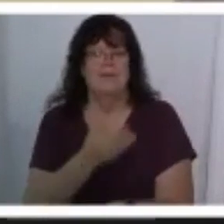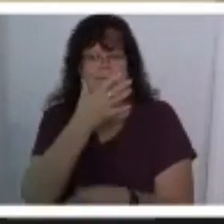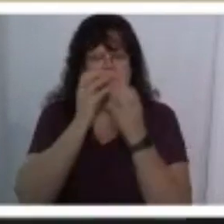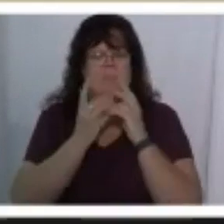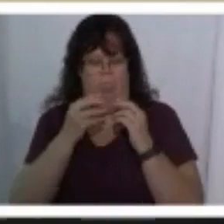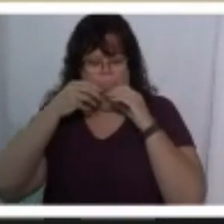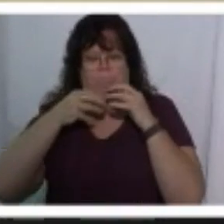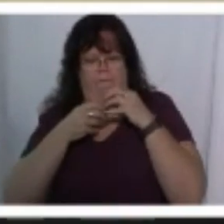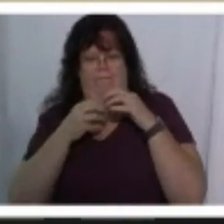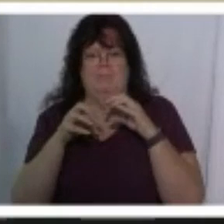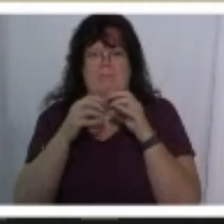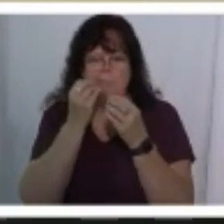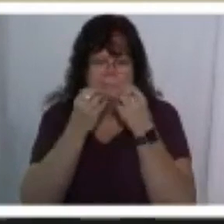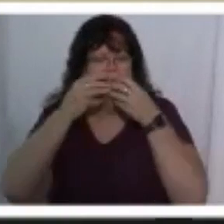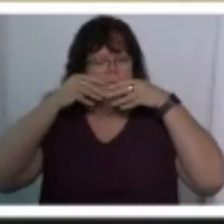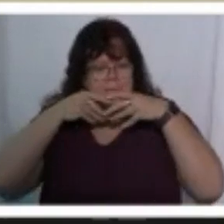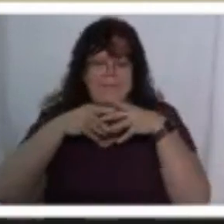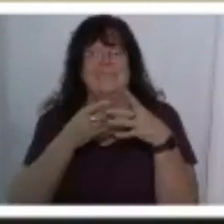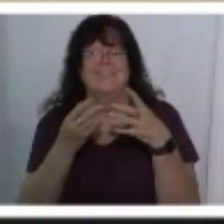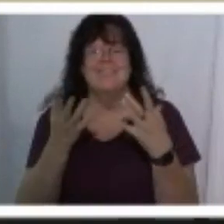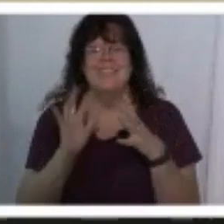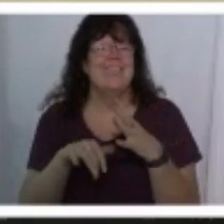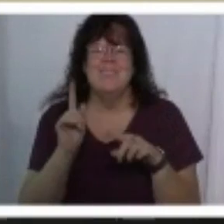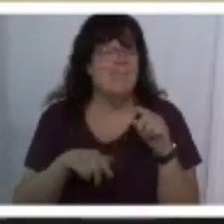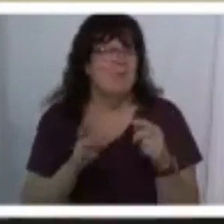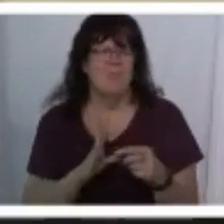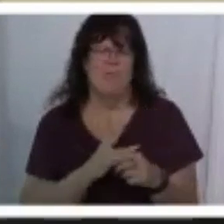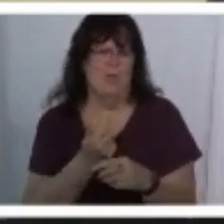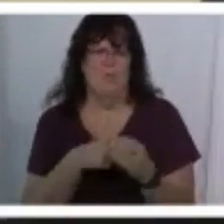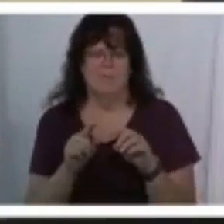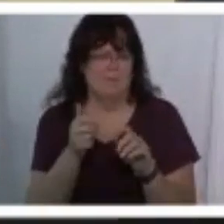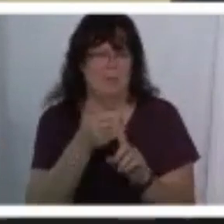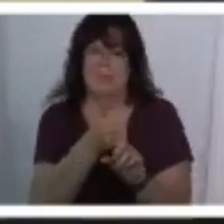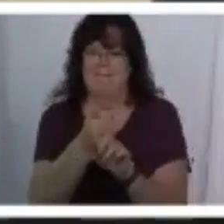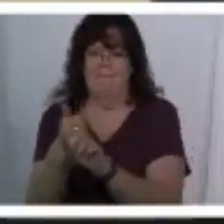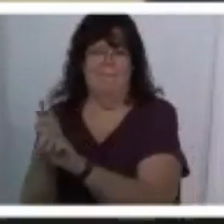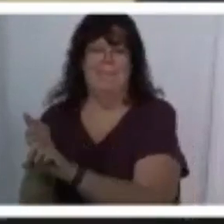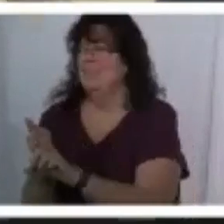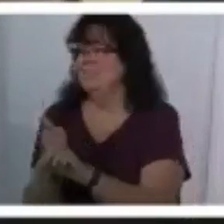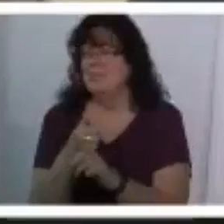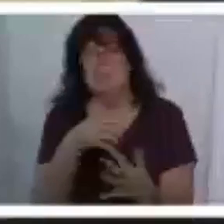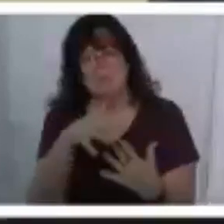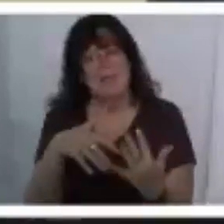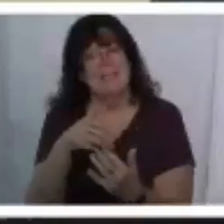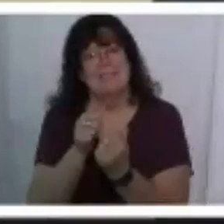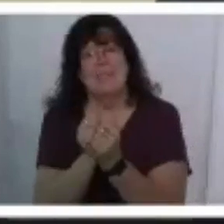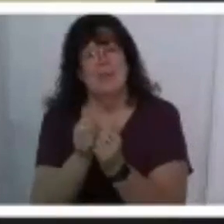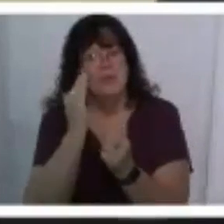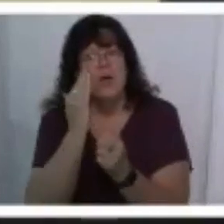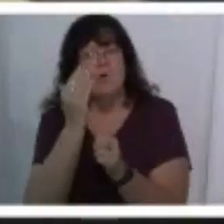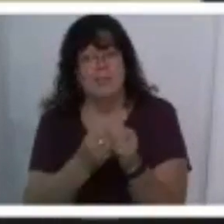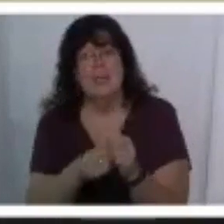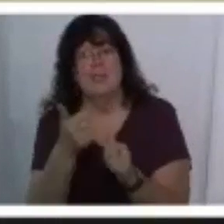things always end up here right and uh you just can't be cool anymore you just have to kind of be yourself and hang out and and just get to know each other